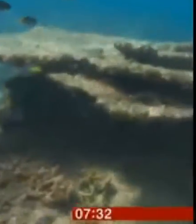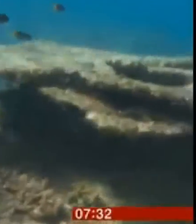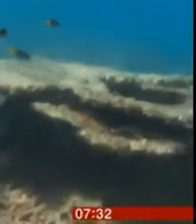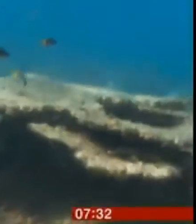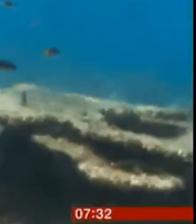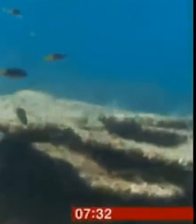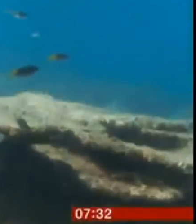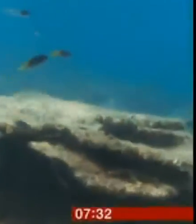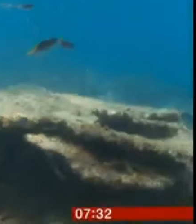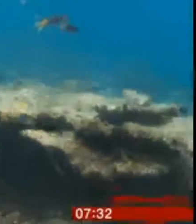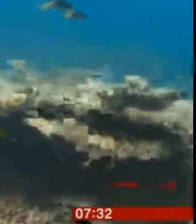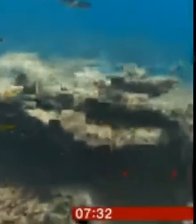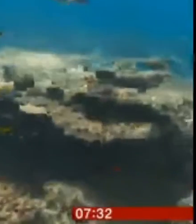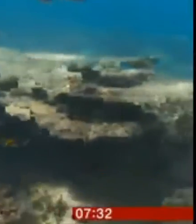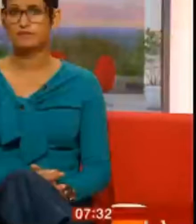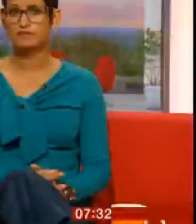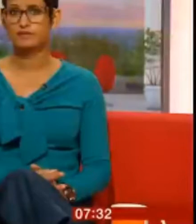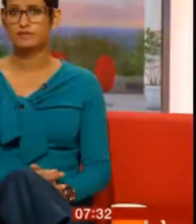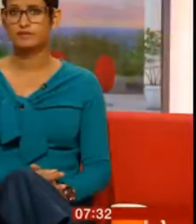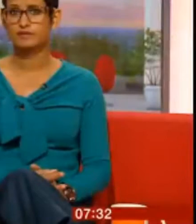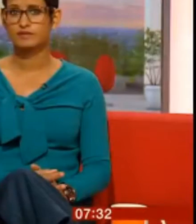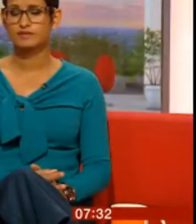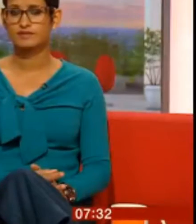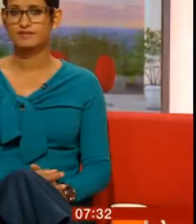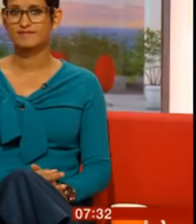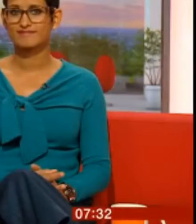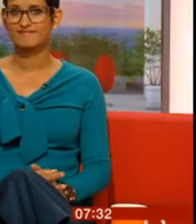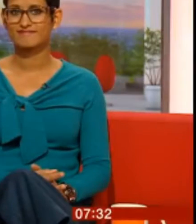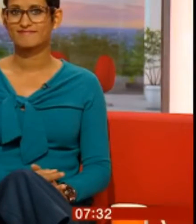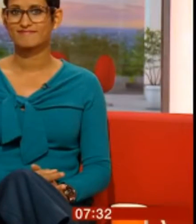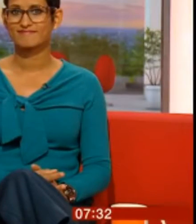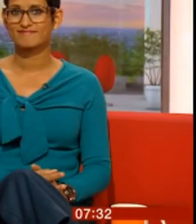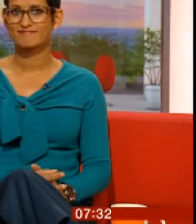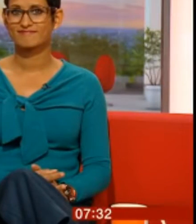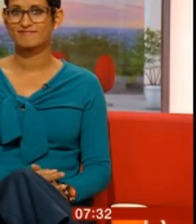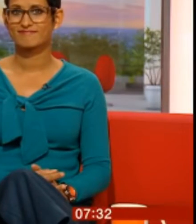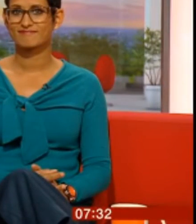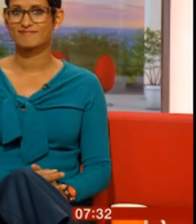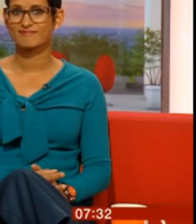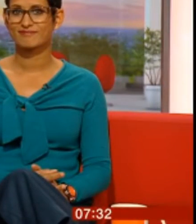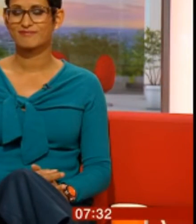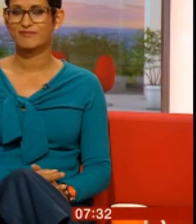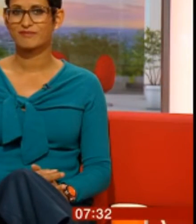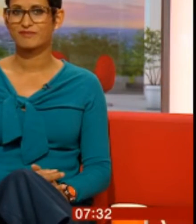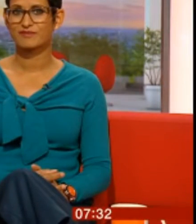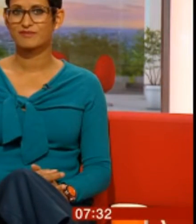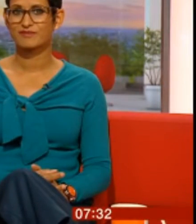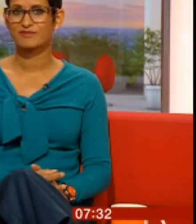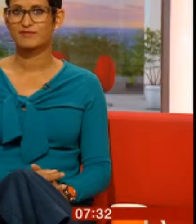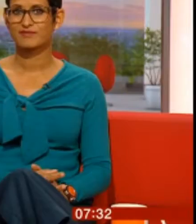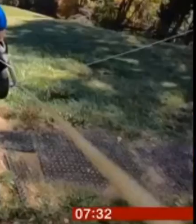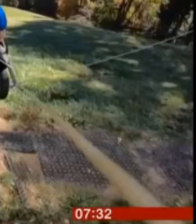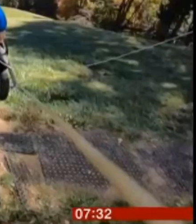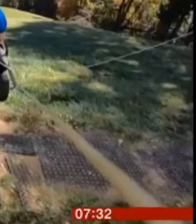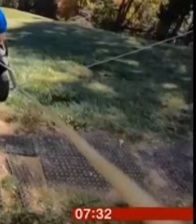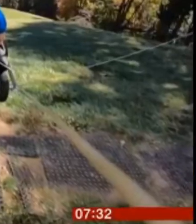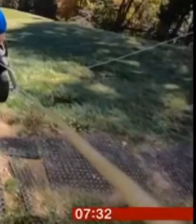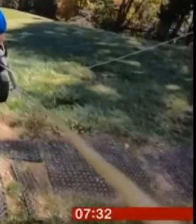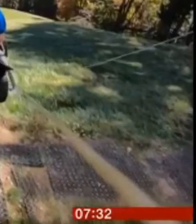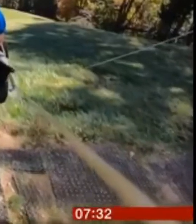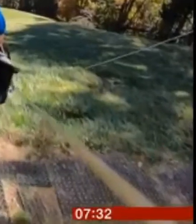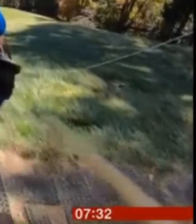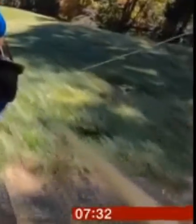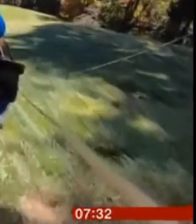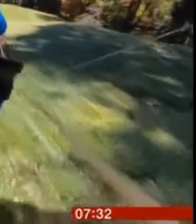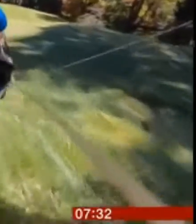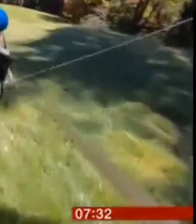coral reefs around the world. Now if you're at heights you might want to look away now let's show you what happened to